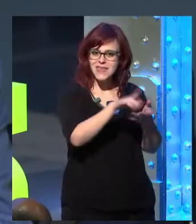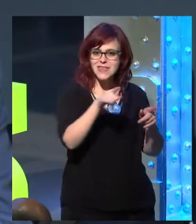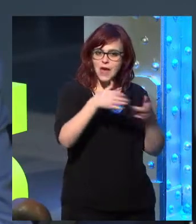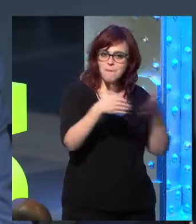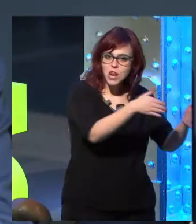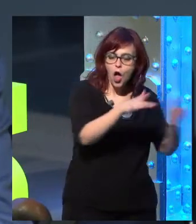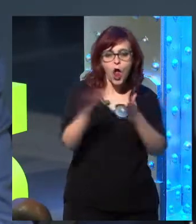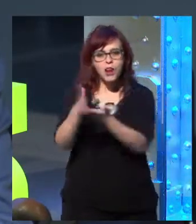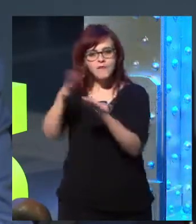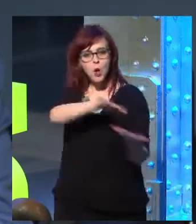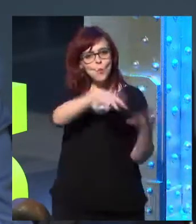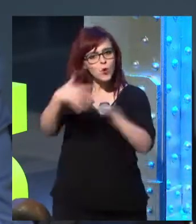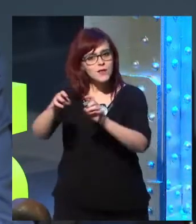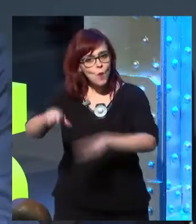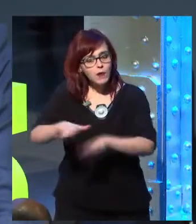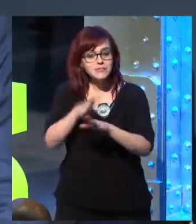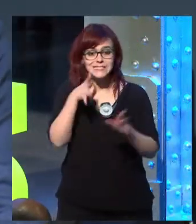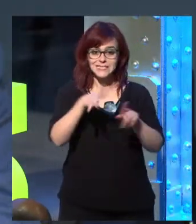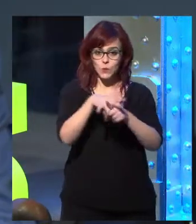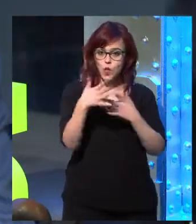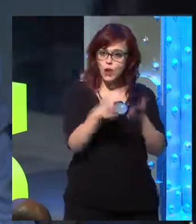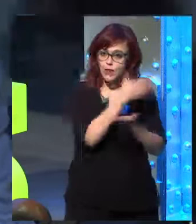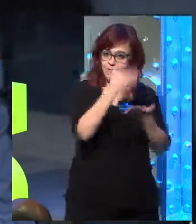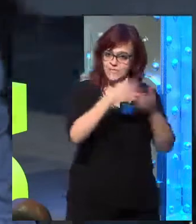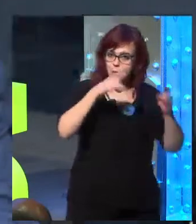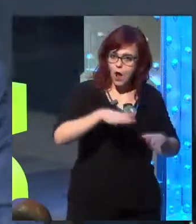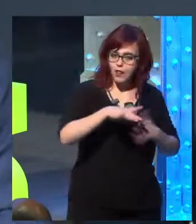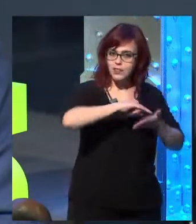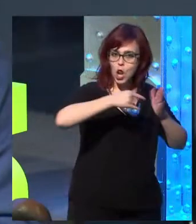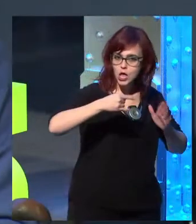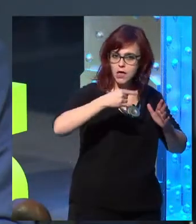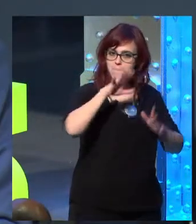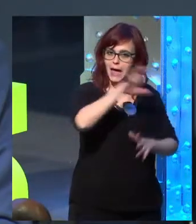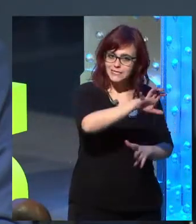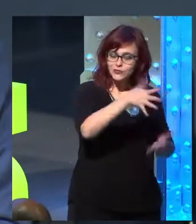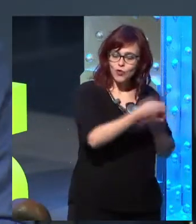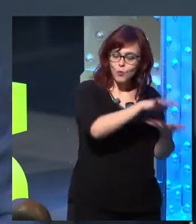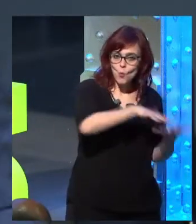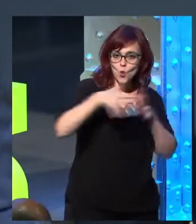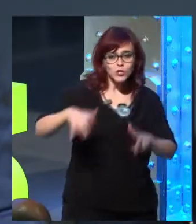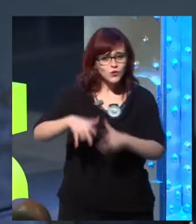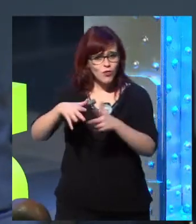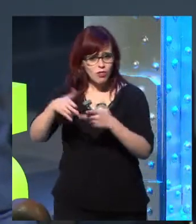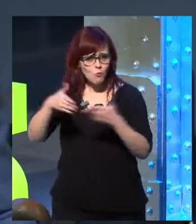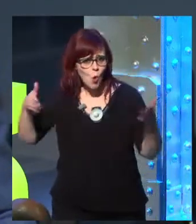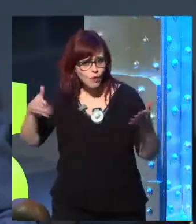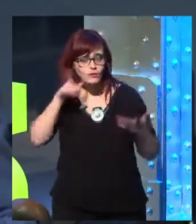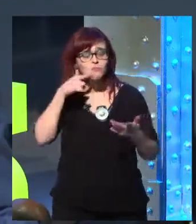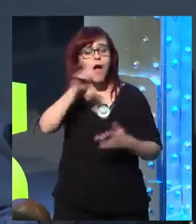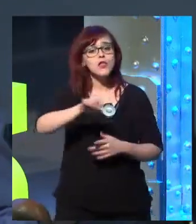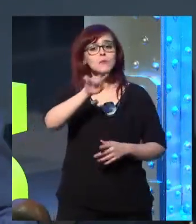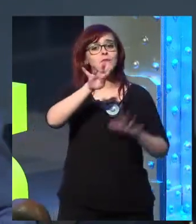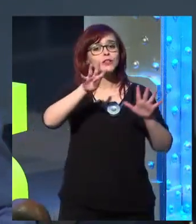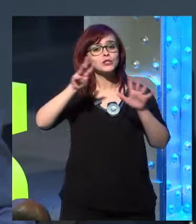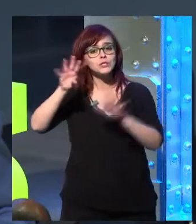the technological journey that countries have gone through and our society too. From the first